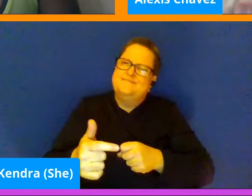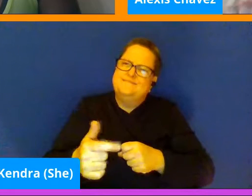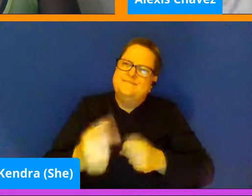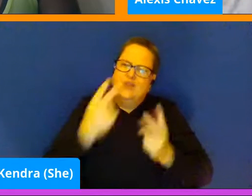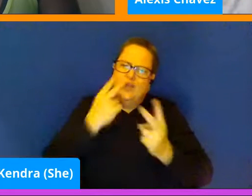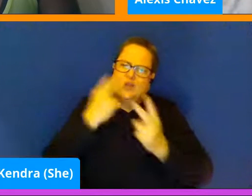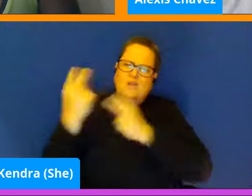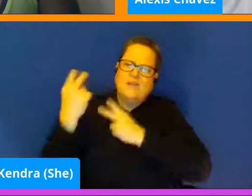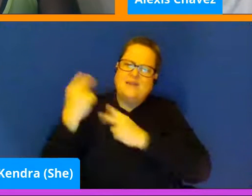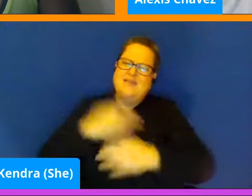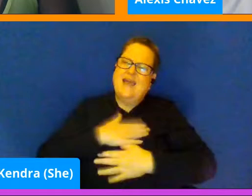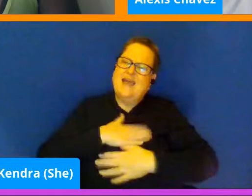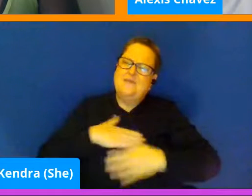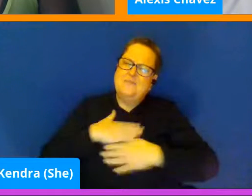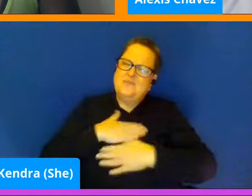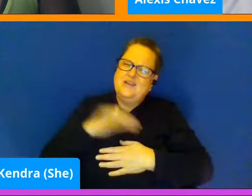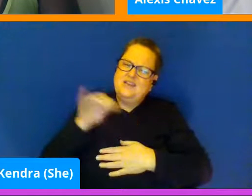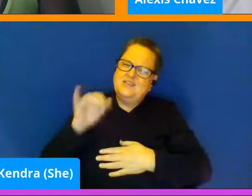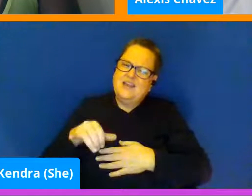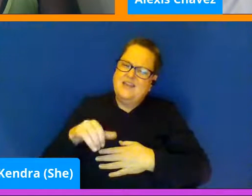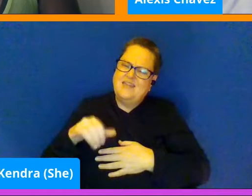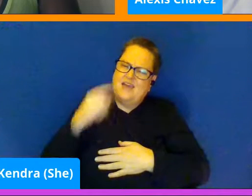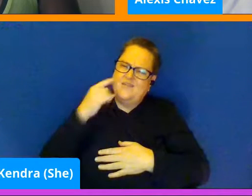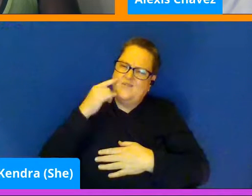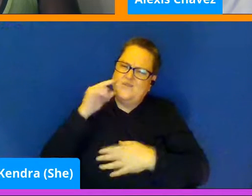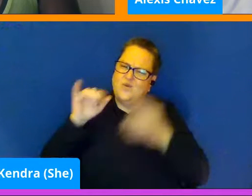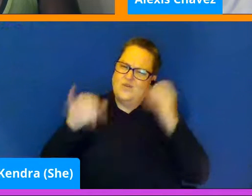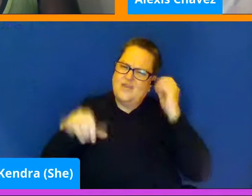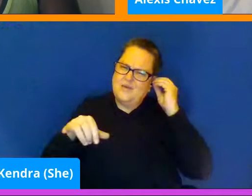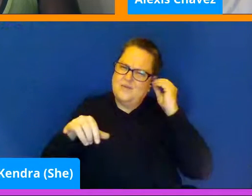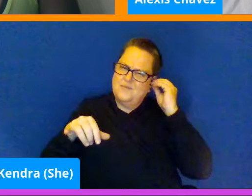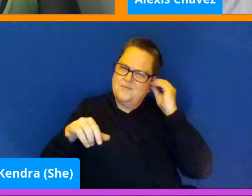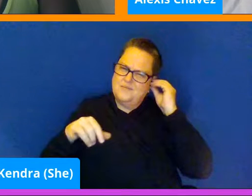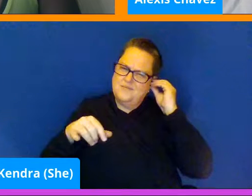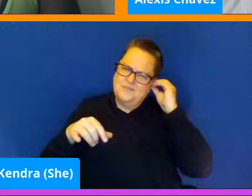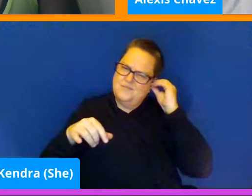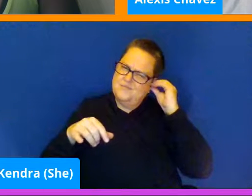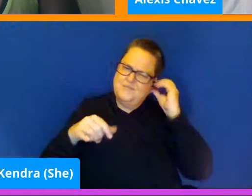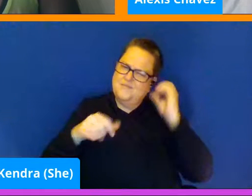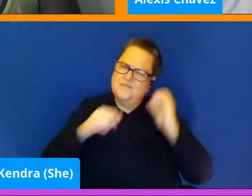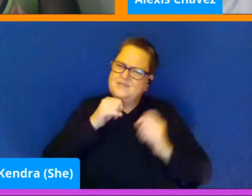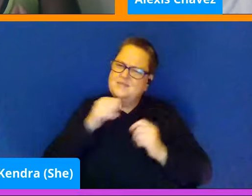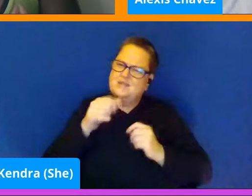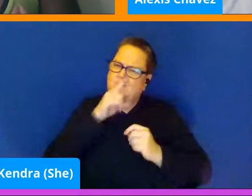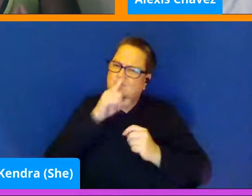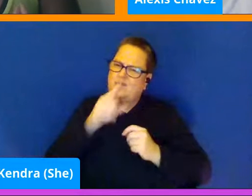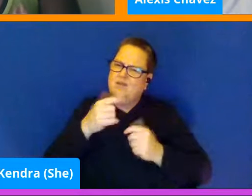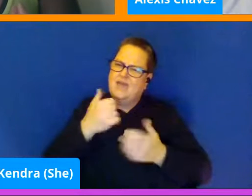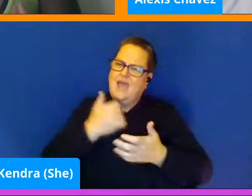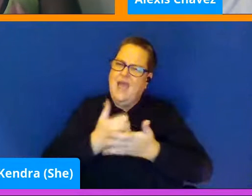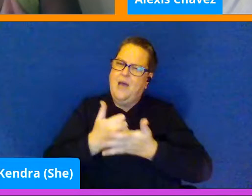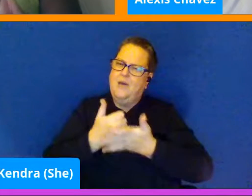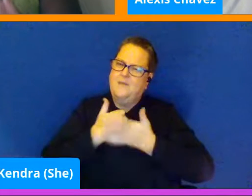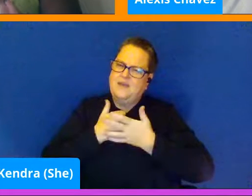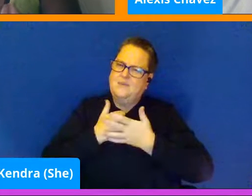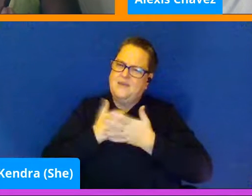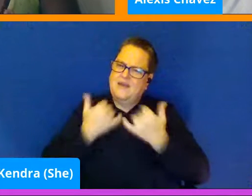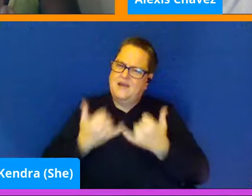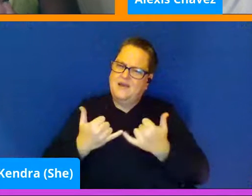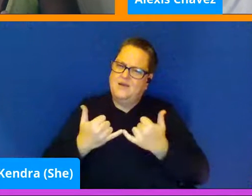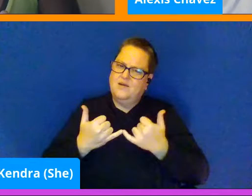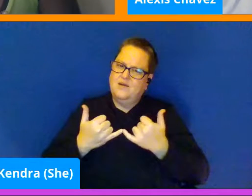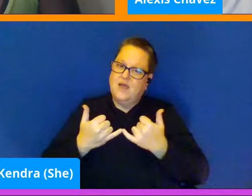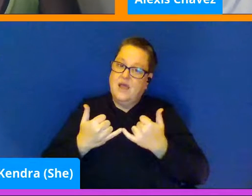it got me to where I need to be right now. But I just don't think it's helping me move forward. And that can look a lot of different